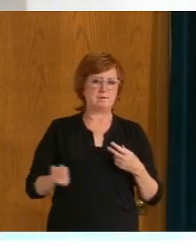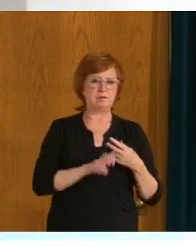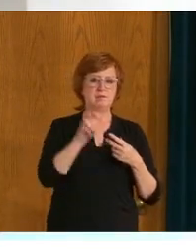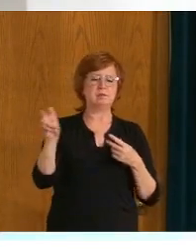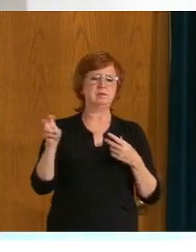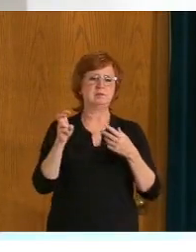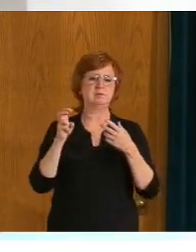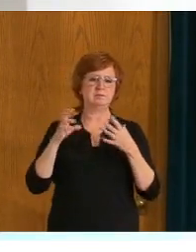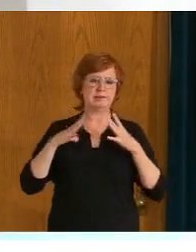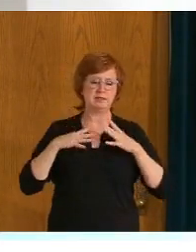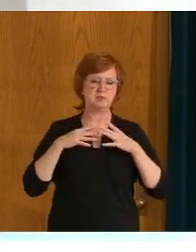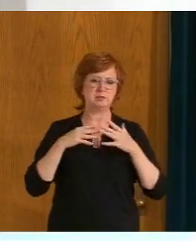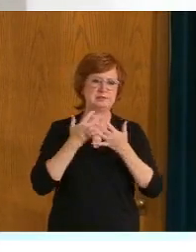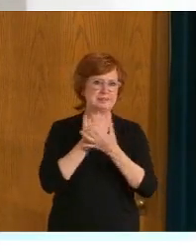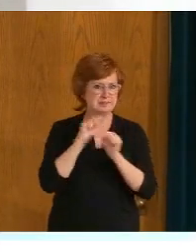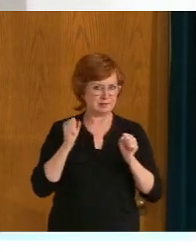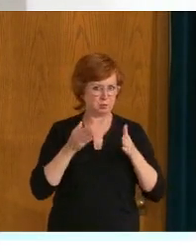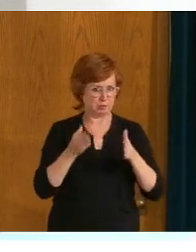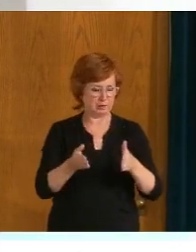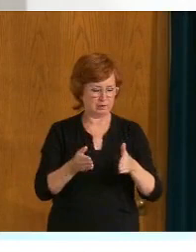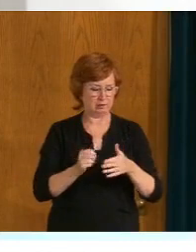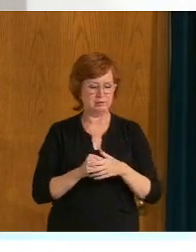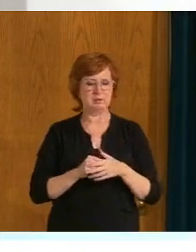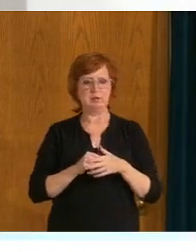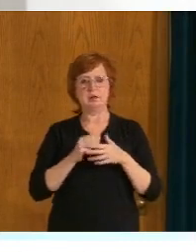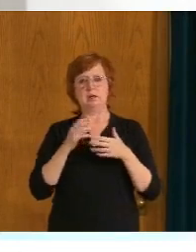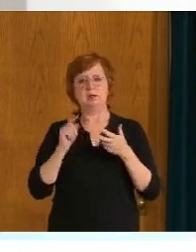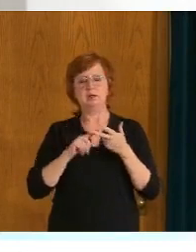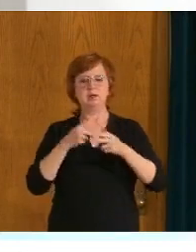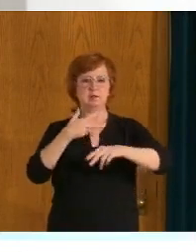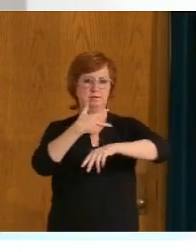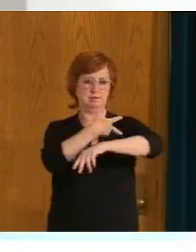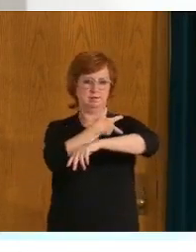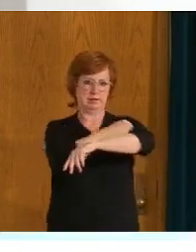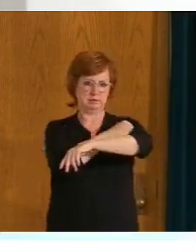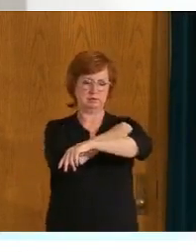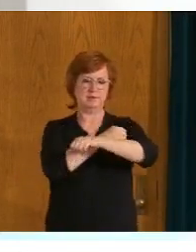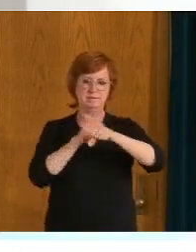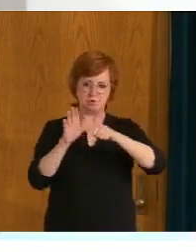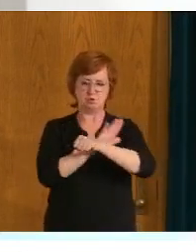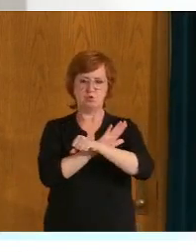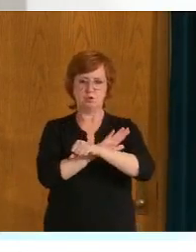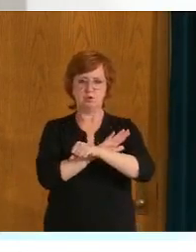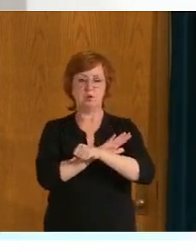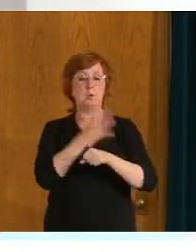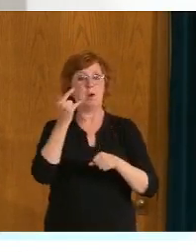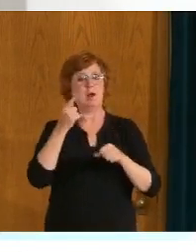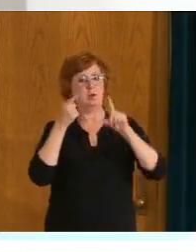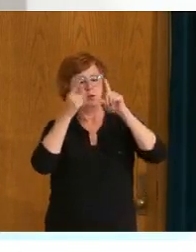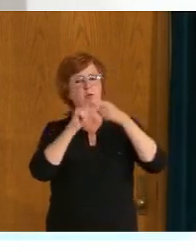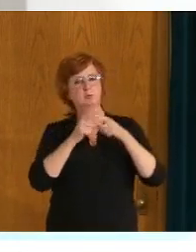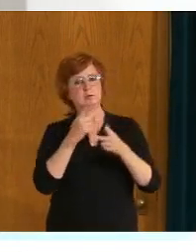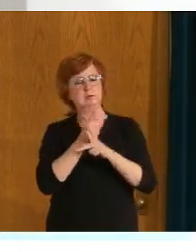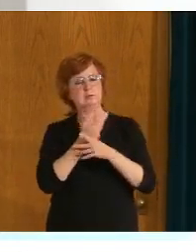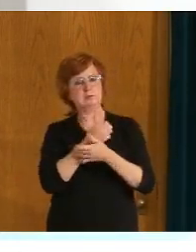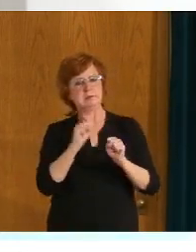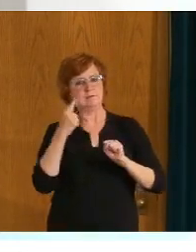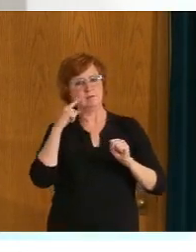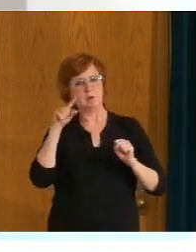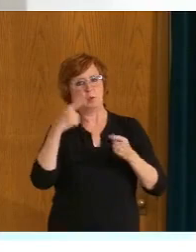especially by being fully vaccinated and help us to be better prepared for the fall as well. Thank you.